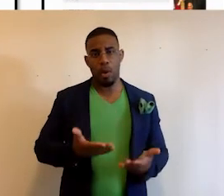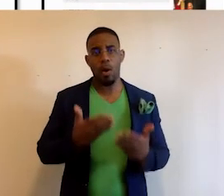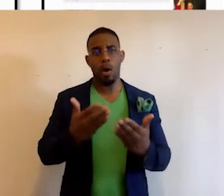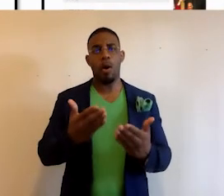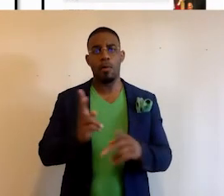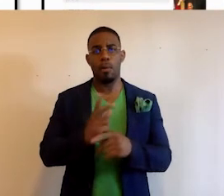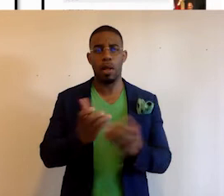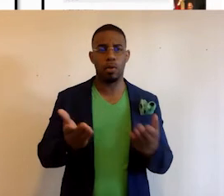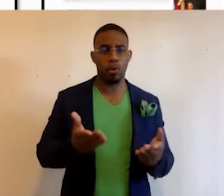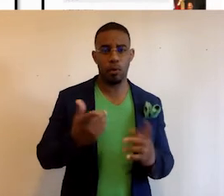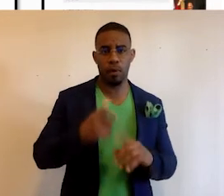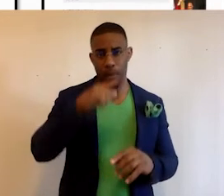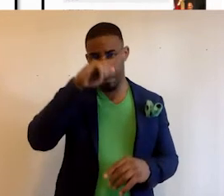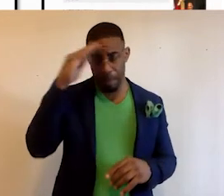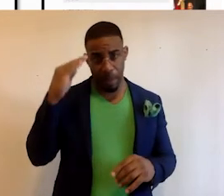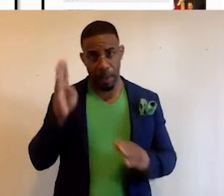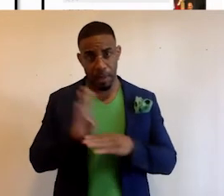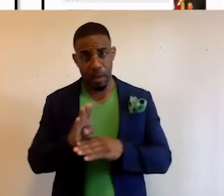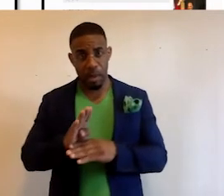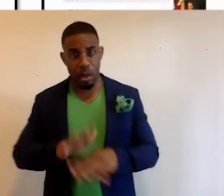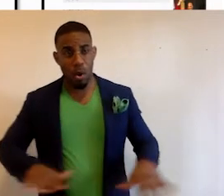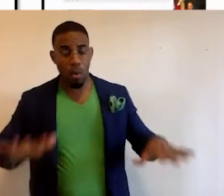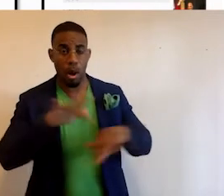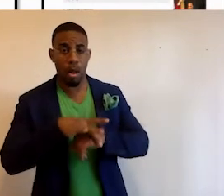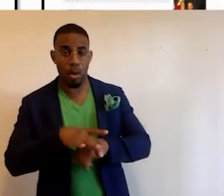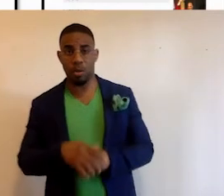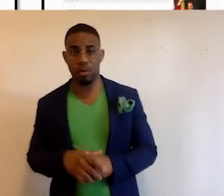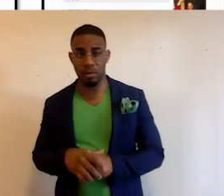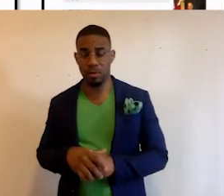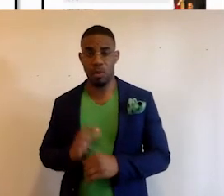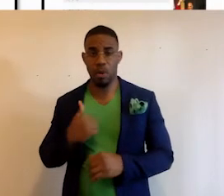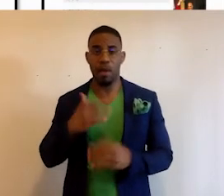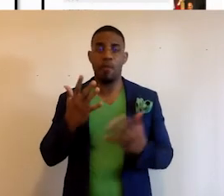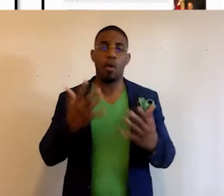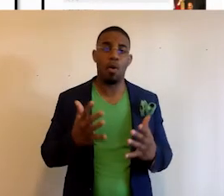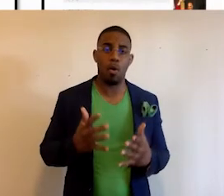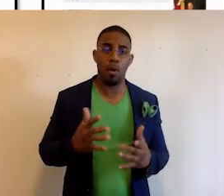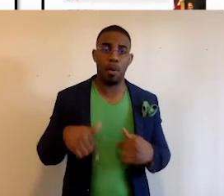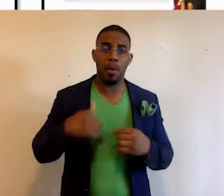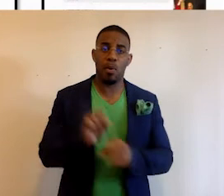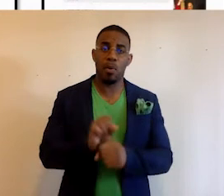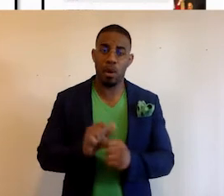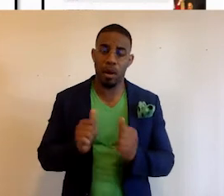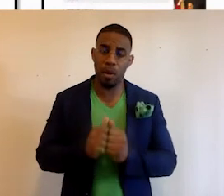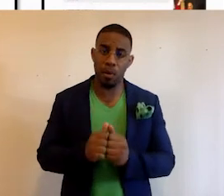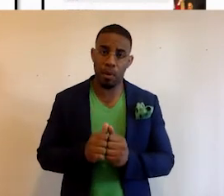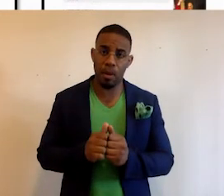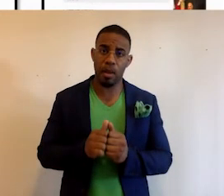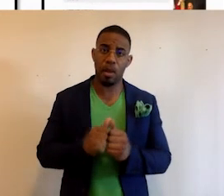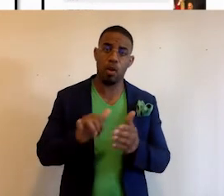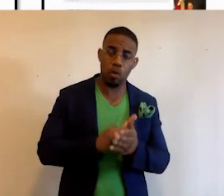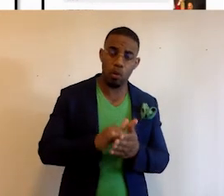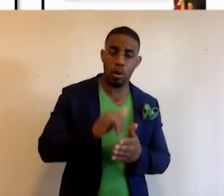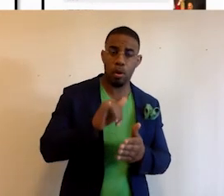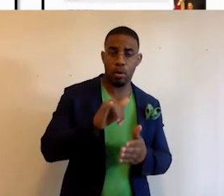products and services from black businesses around the globe. We have already been working with New York